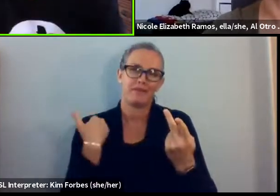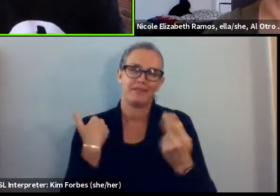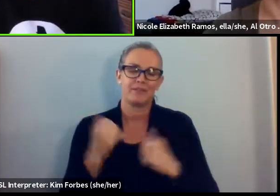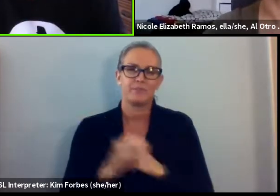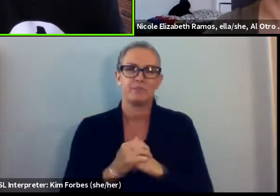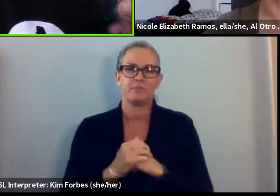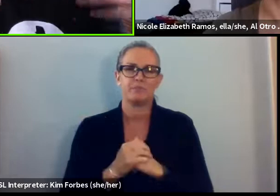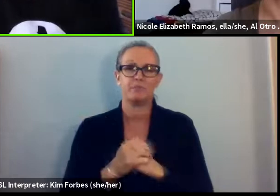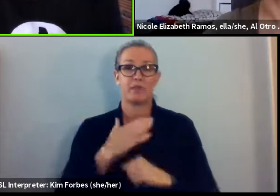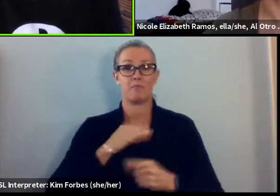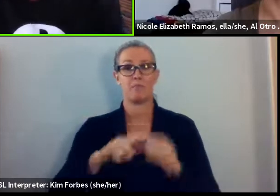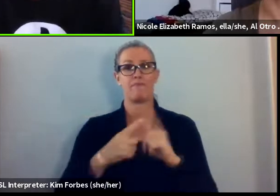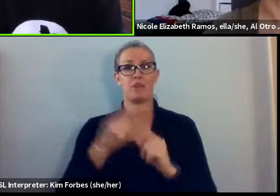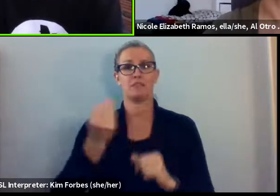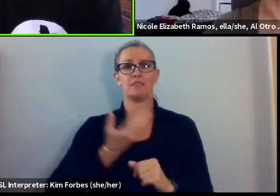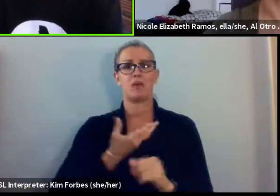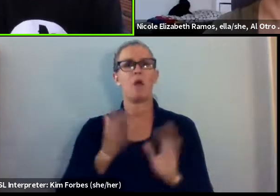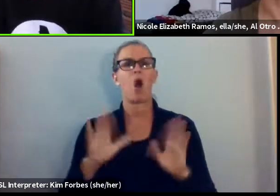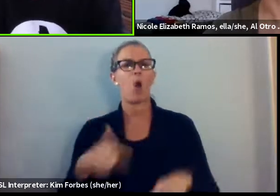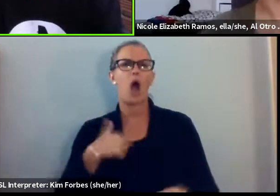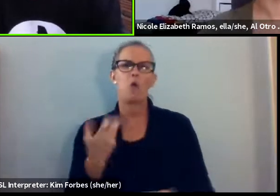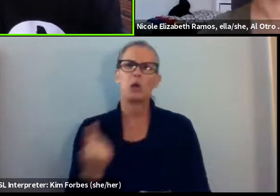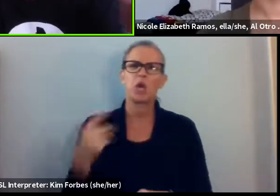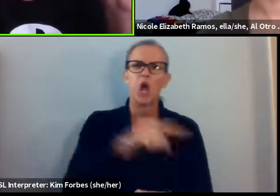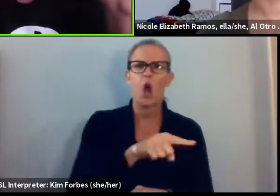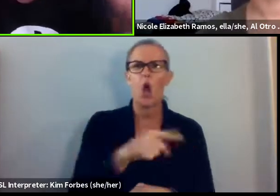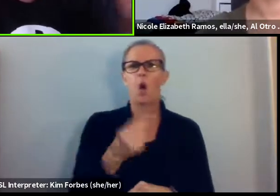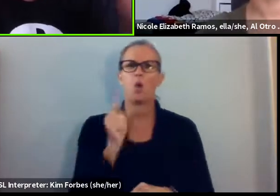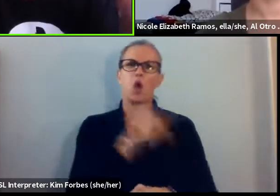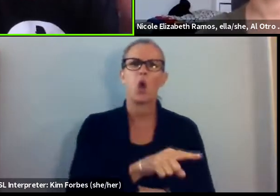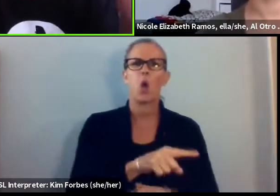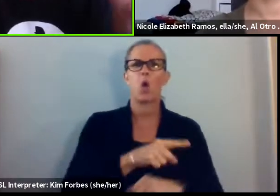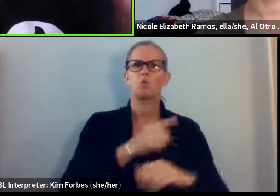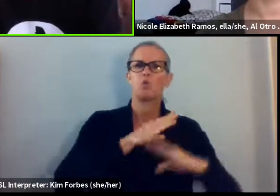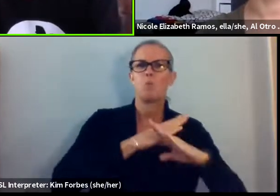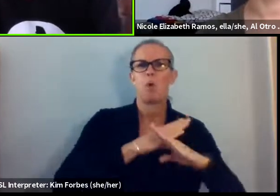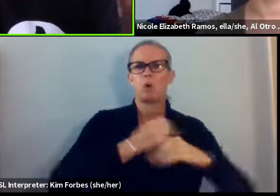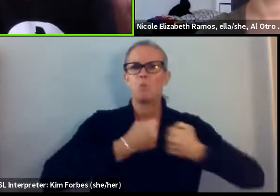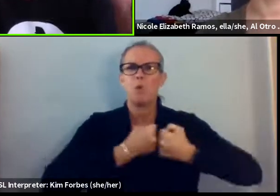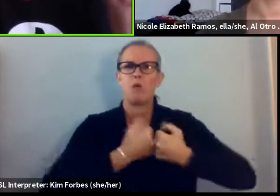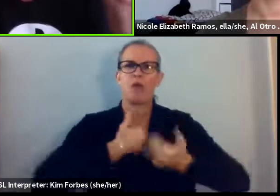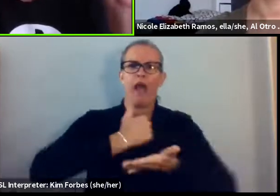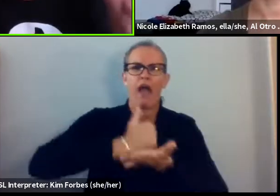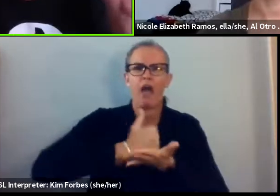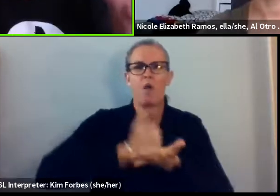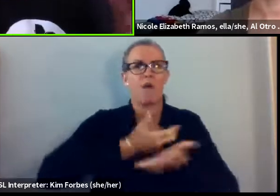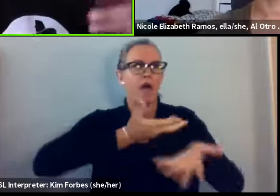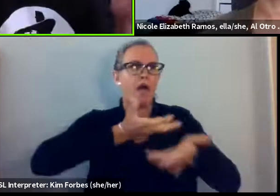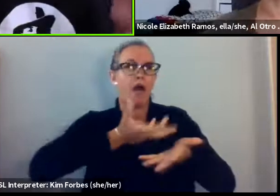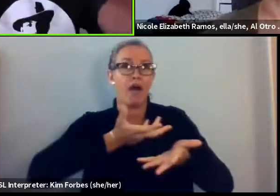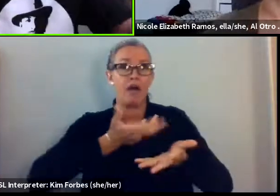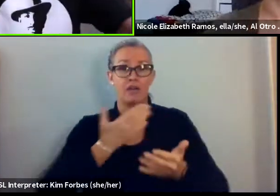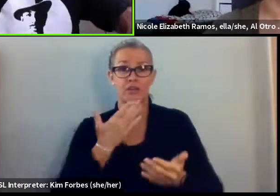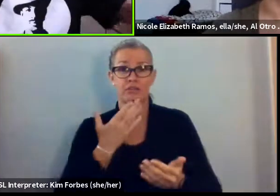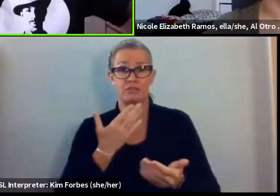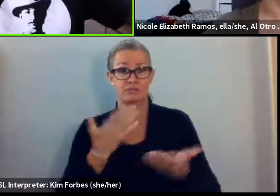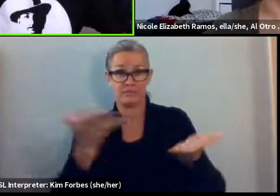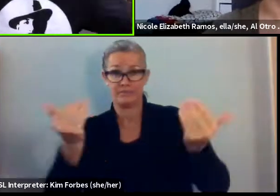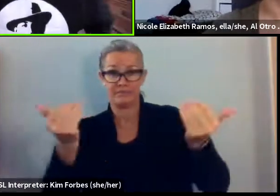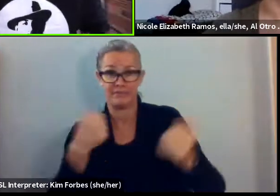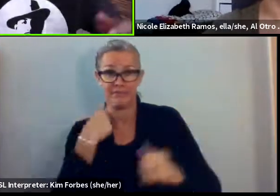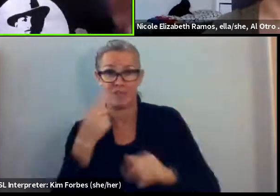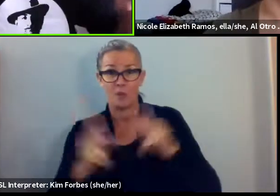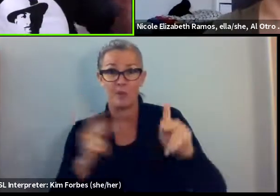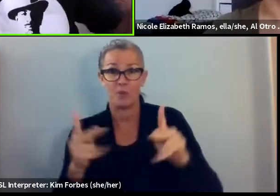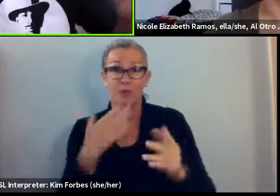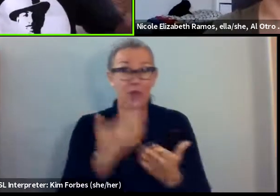I've had friends tell me, oh, I want to go down to the border to help. I want to go right down there. And I want to do something. Is that a good, tell the viewers,